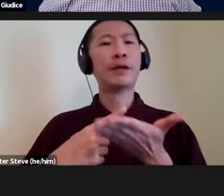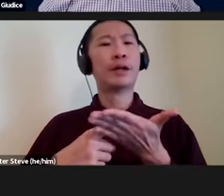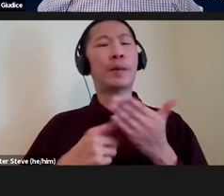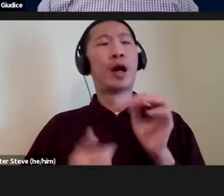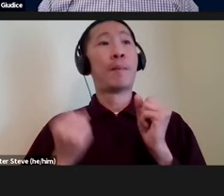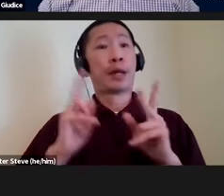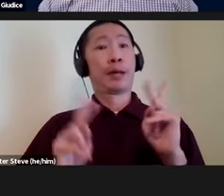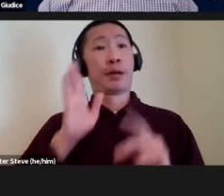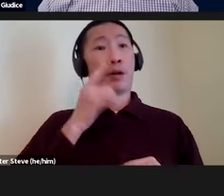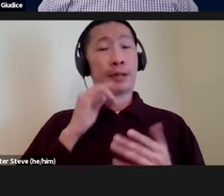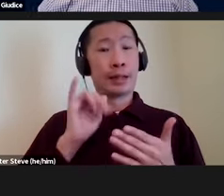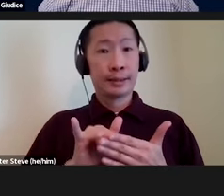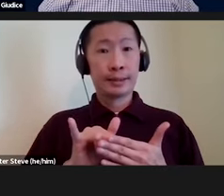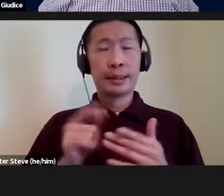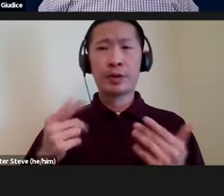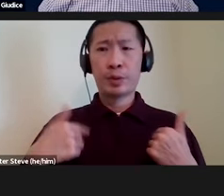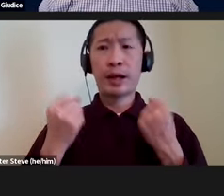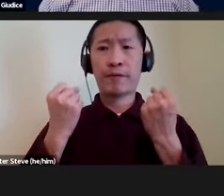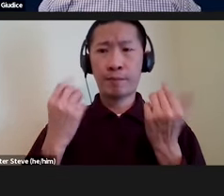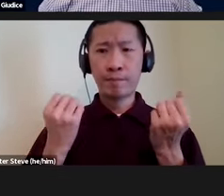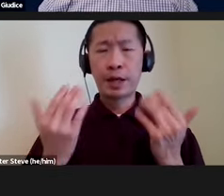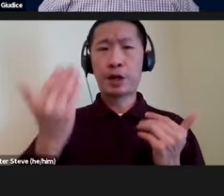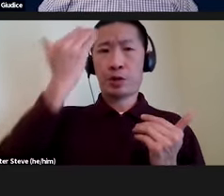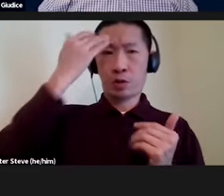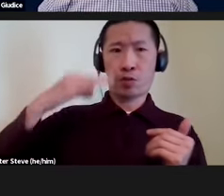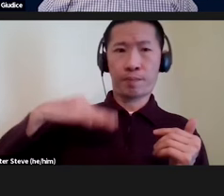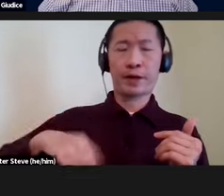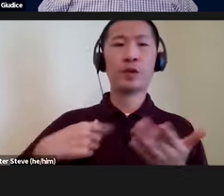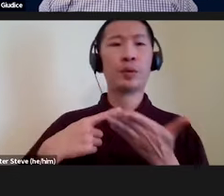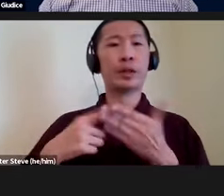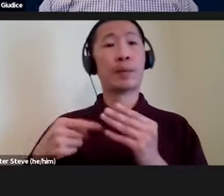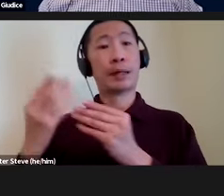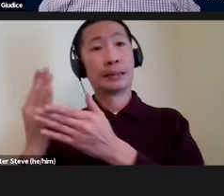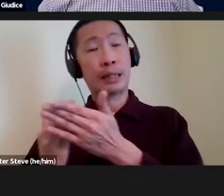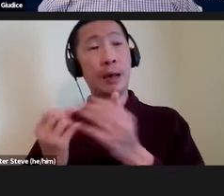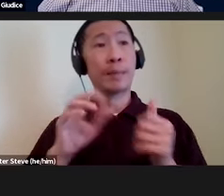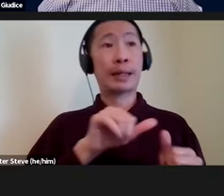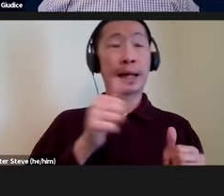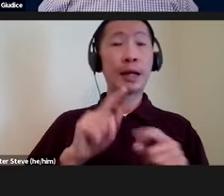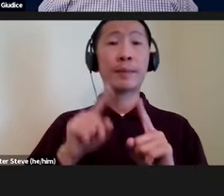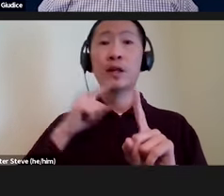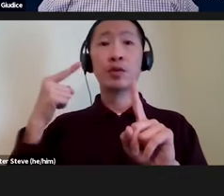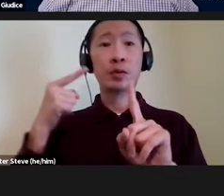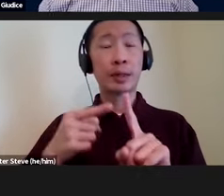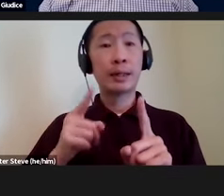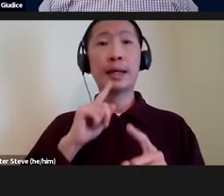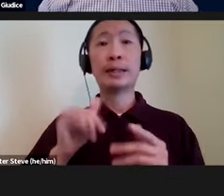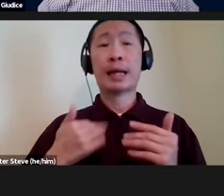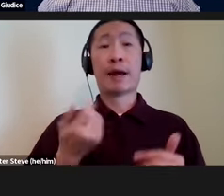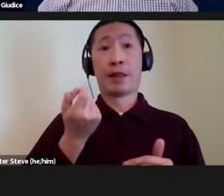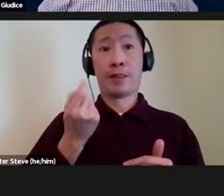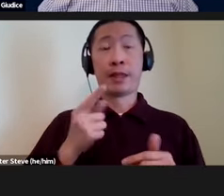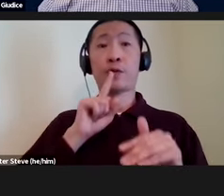A lot of people will say this. And there are many known benefits. We've talked about some. There are many others. But the reality is that there is little